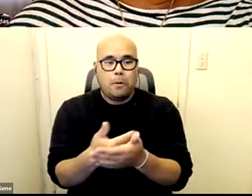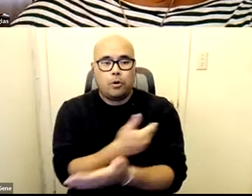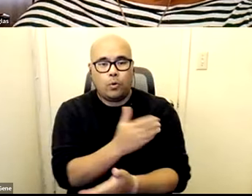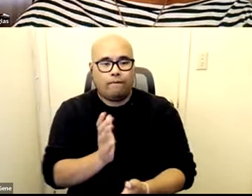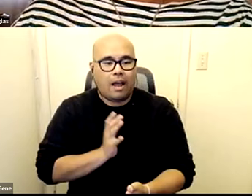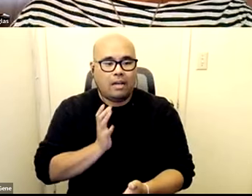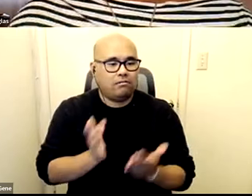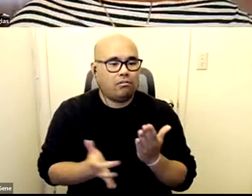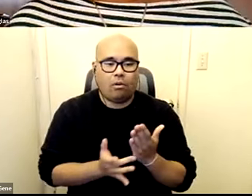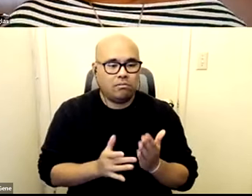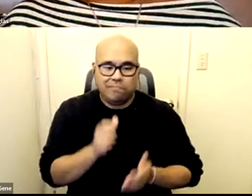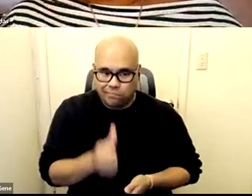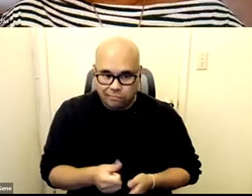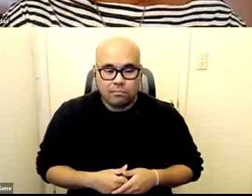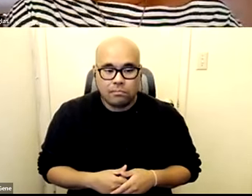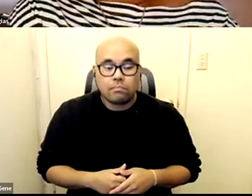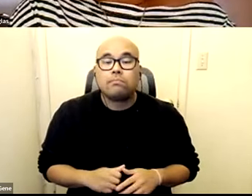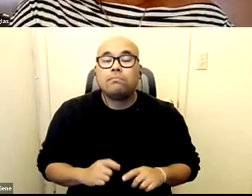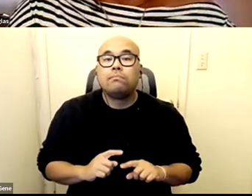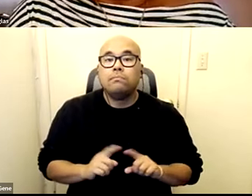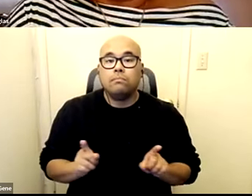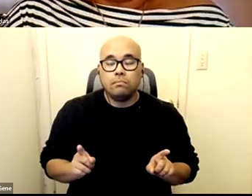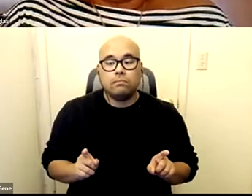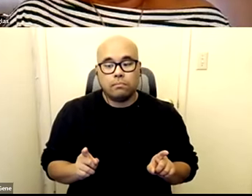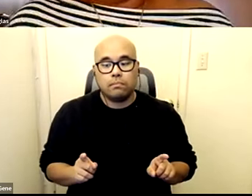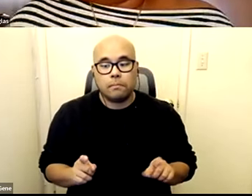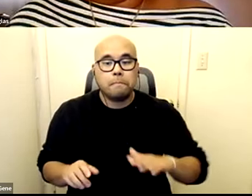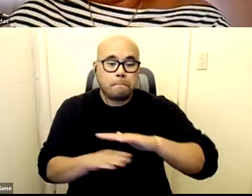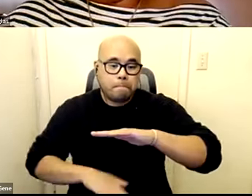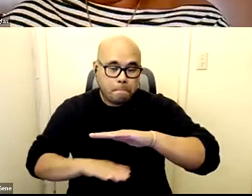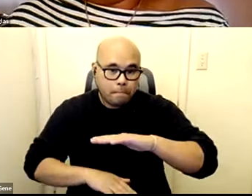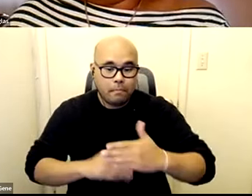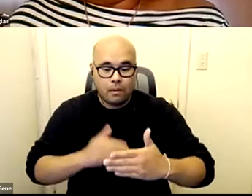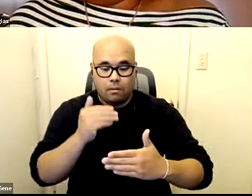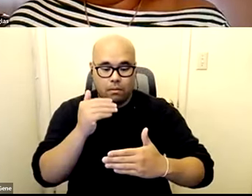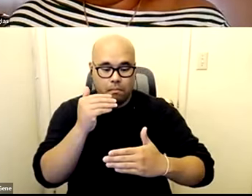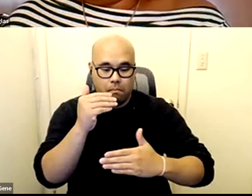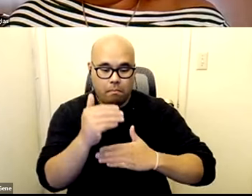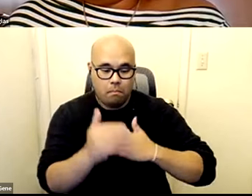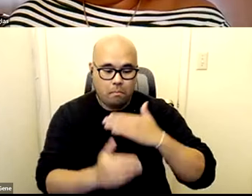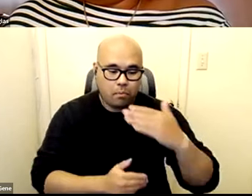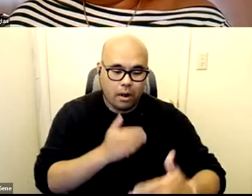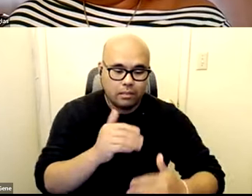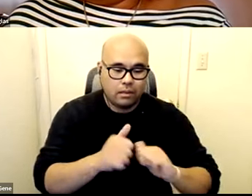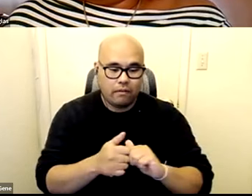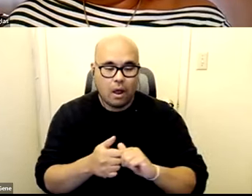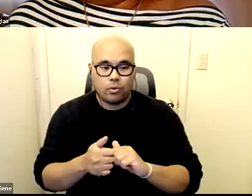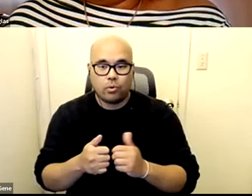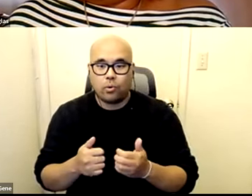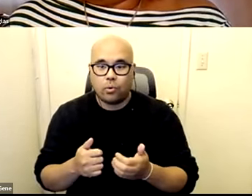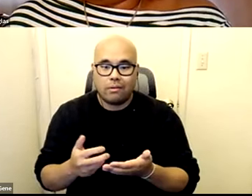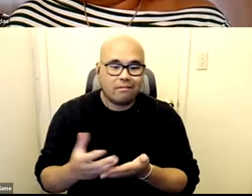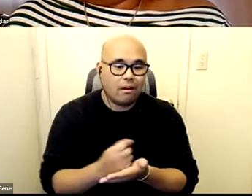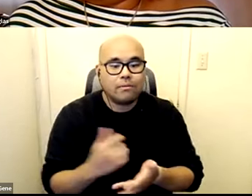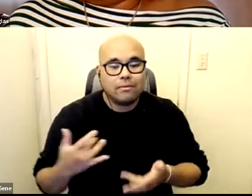technology um but that essentially the process of of like procuring you know often it's like